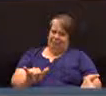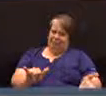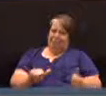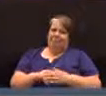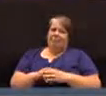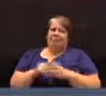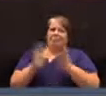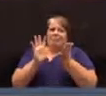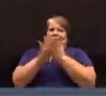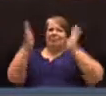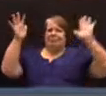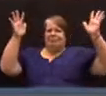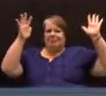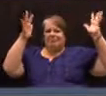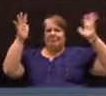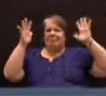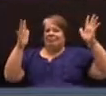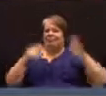Further...